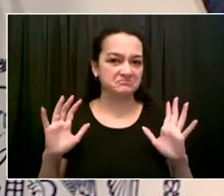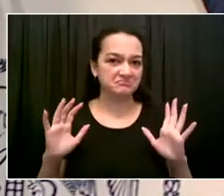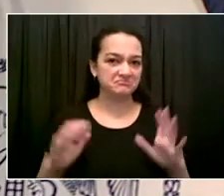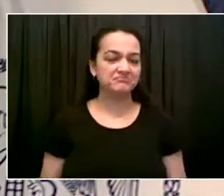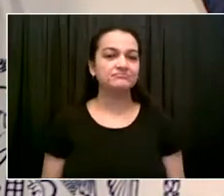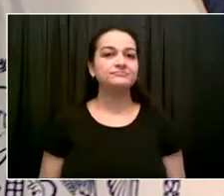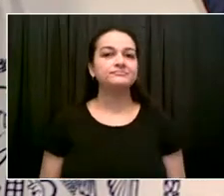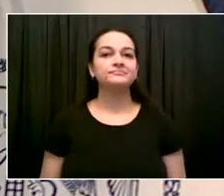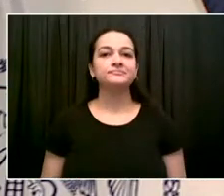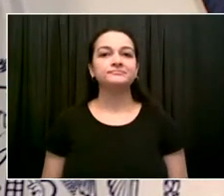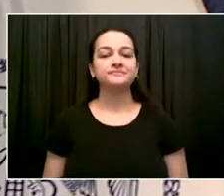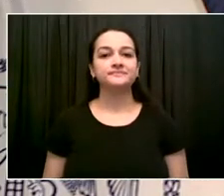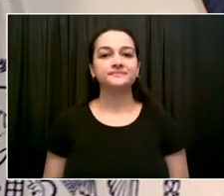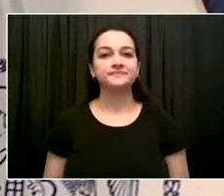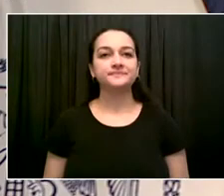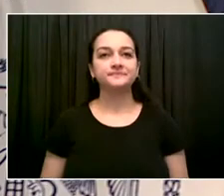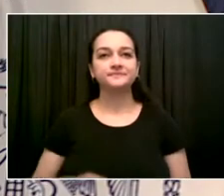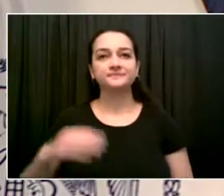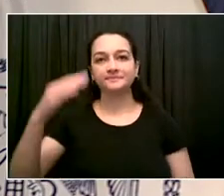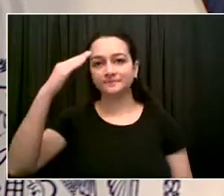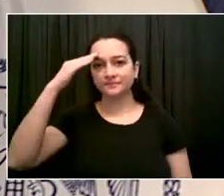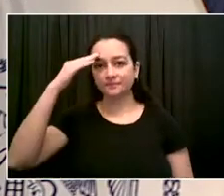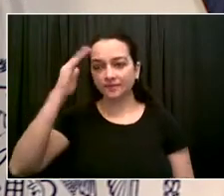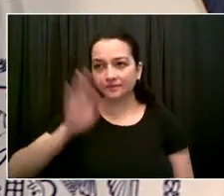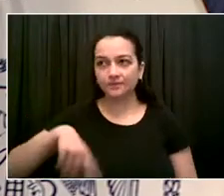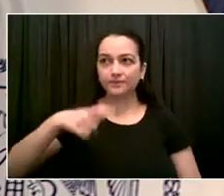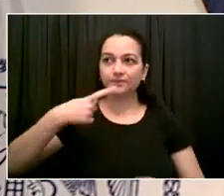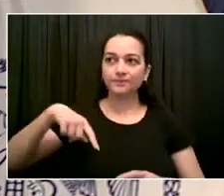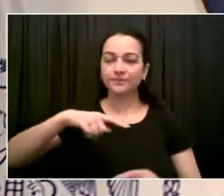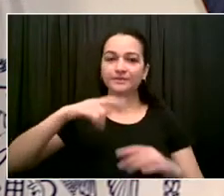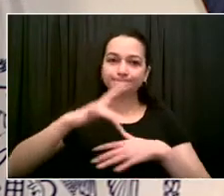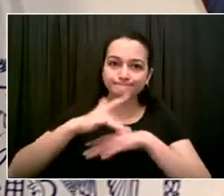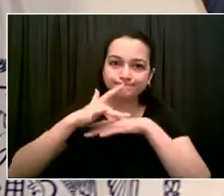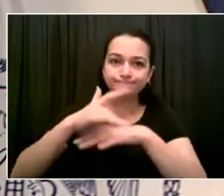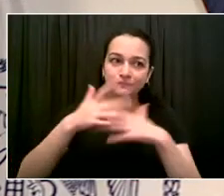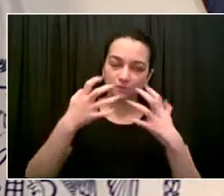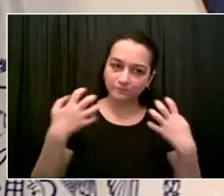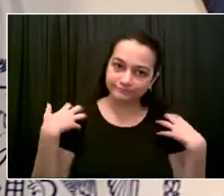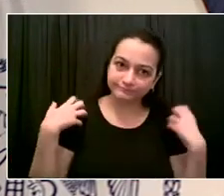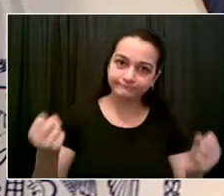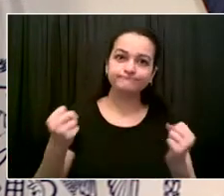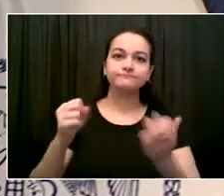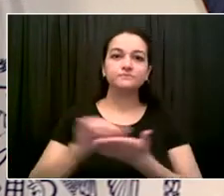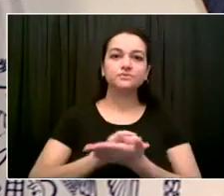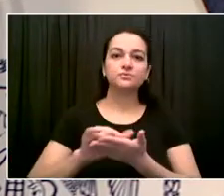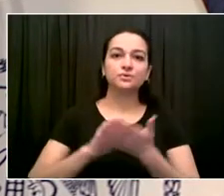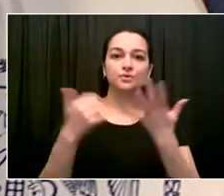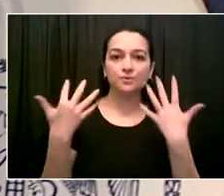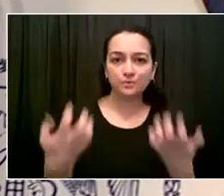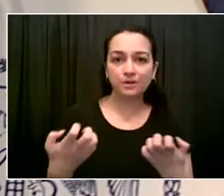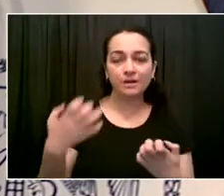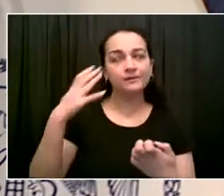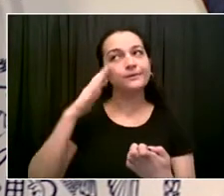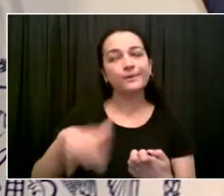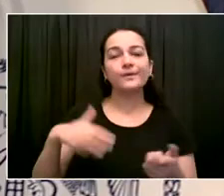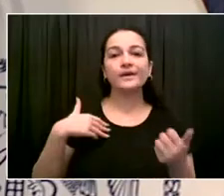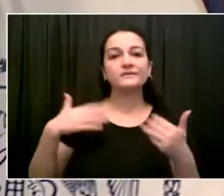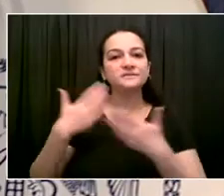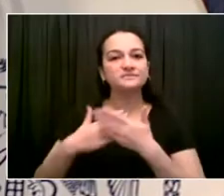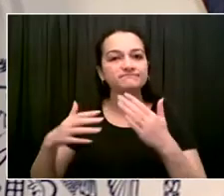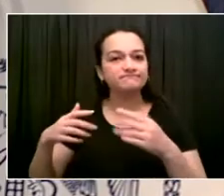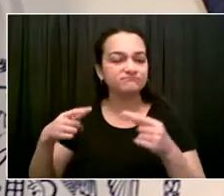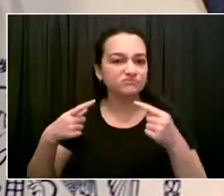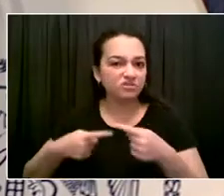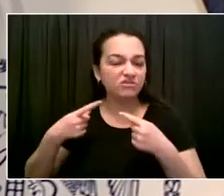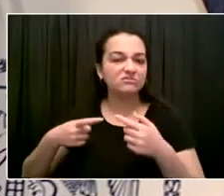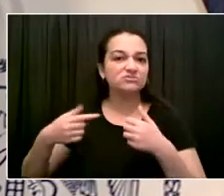but a lot more to do. Real challenges to take on, but we're proving, once again, New York City can take on those challenges, including the